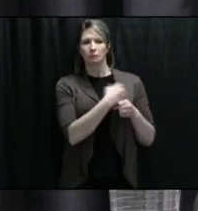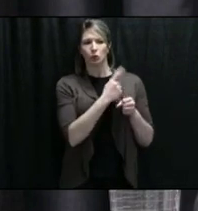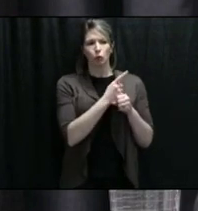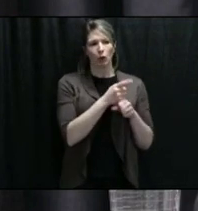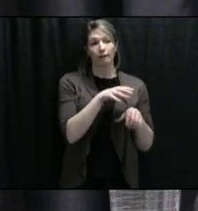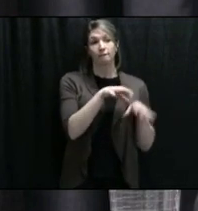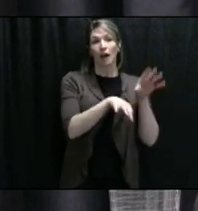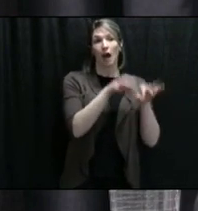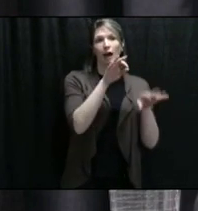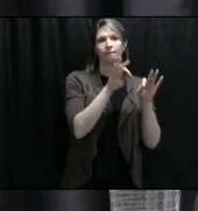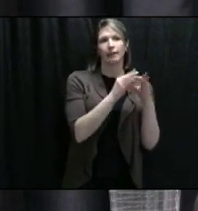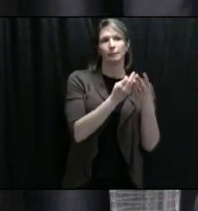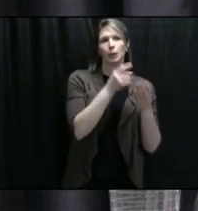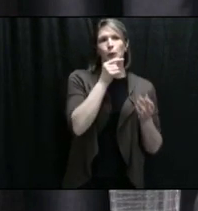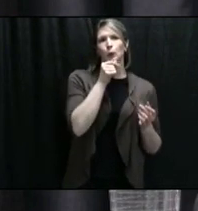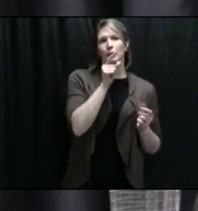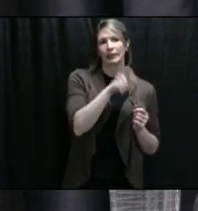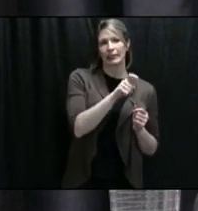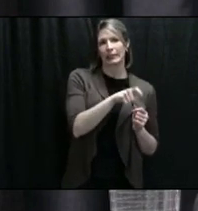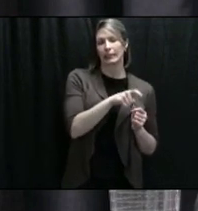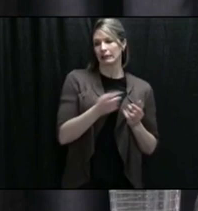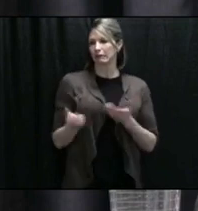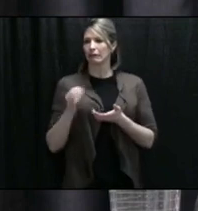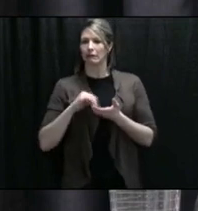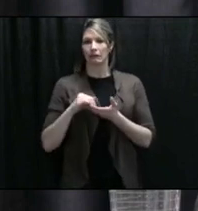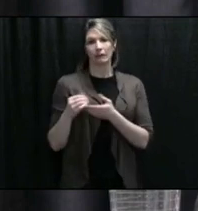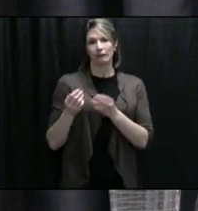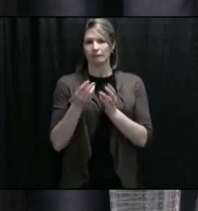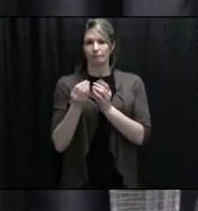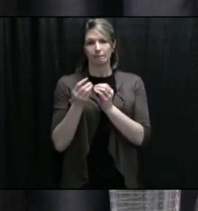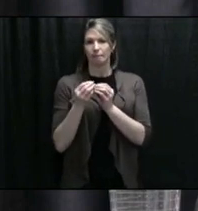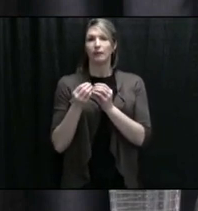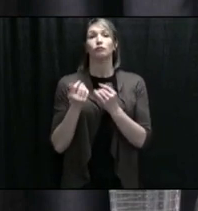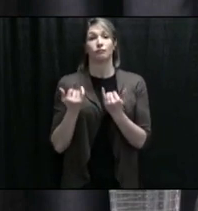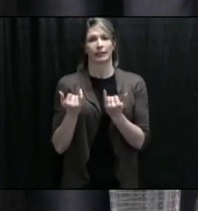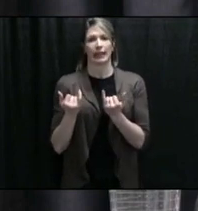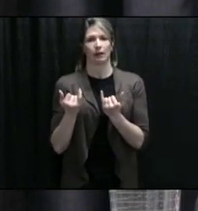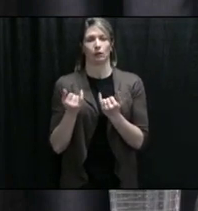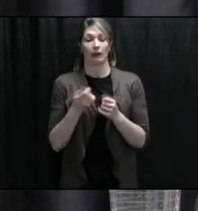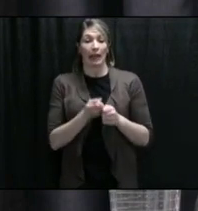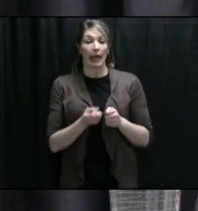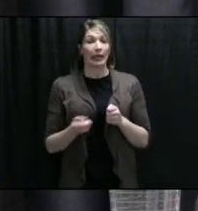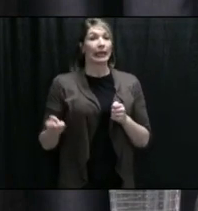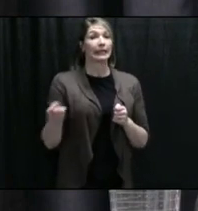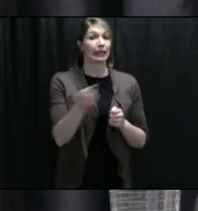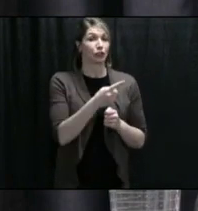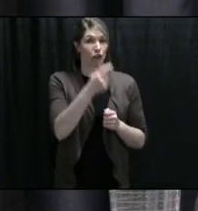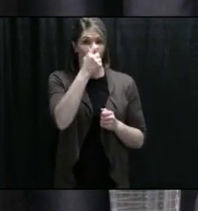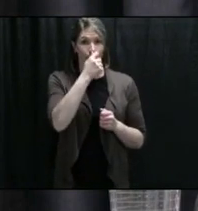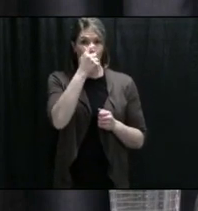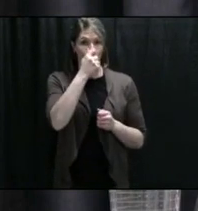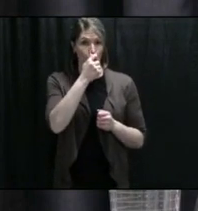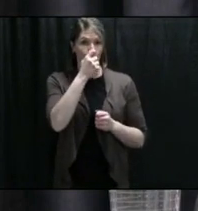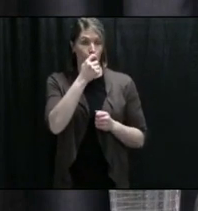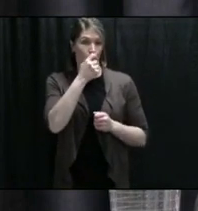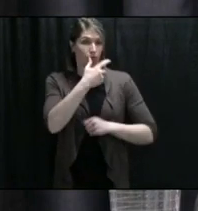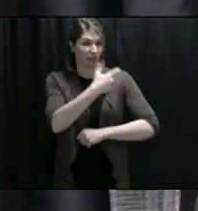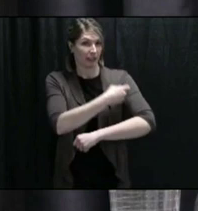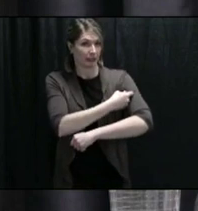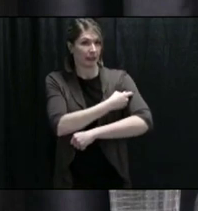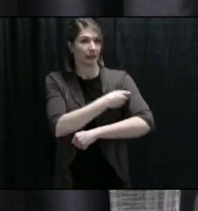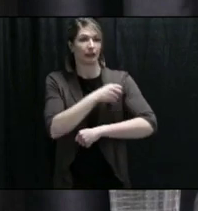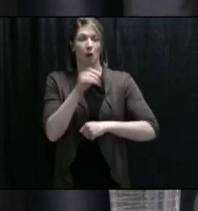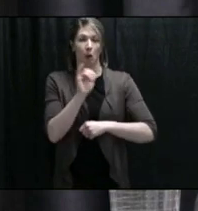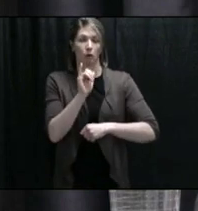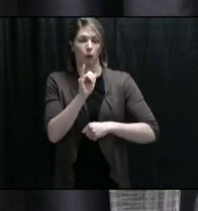health. As for the flu season next year, certainly we will be making our usual preparations